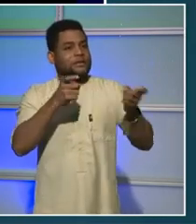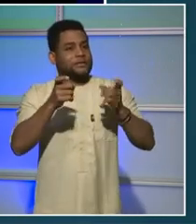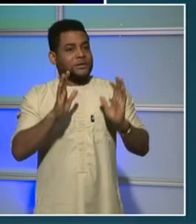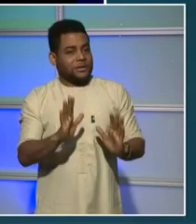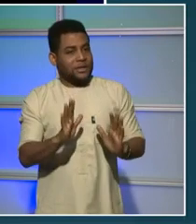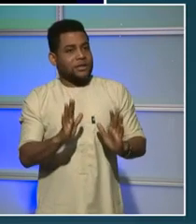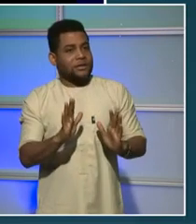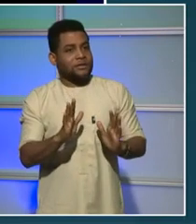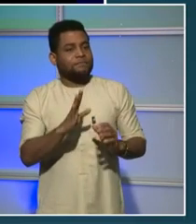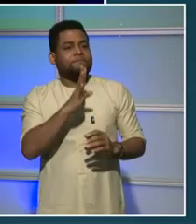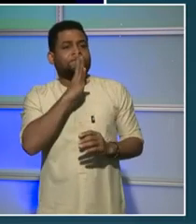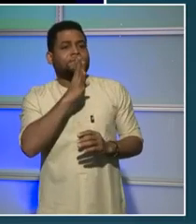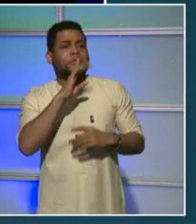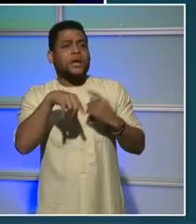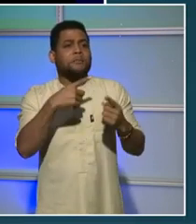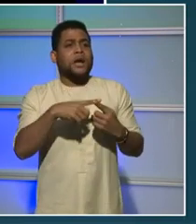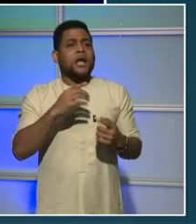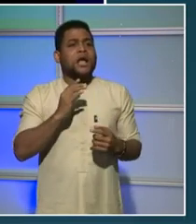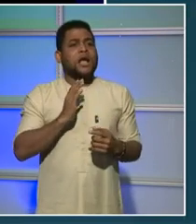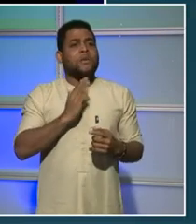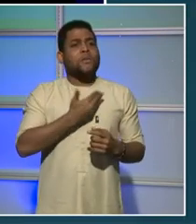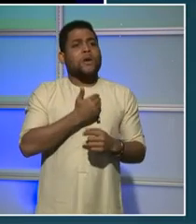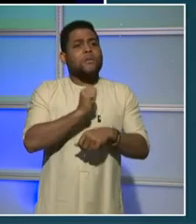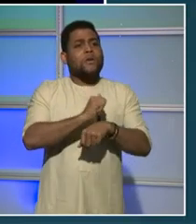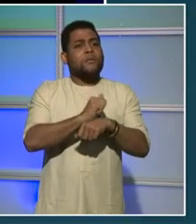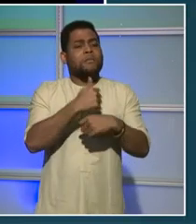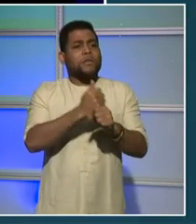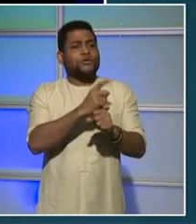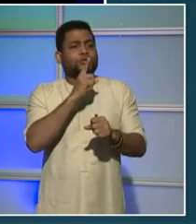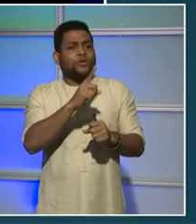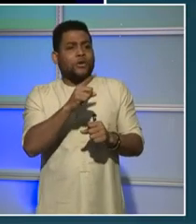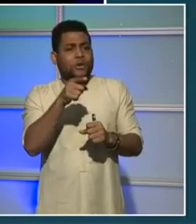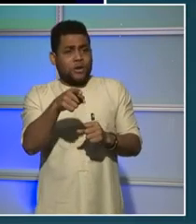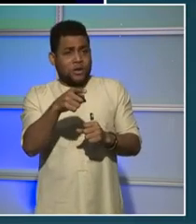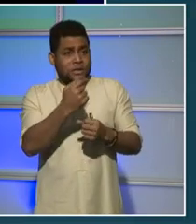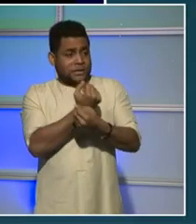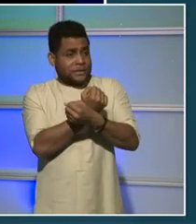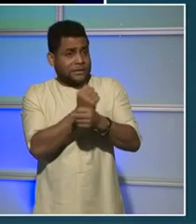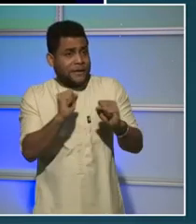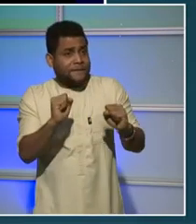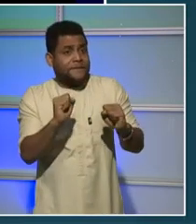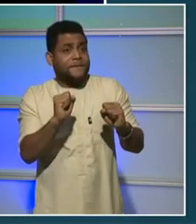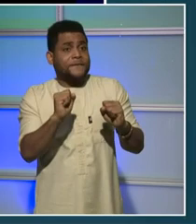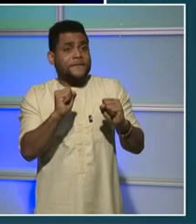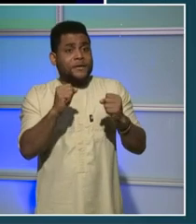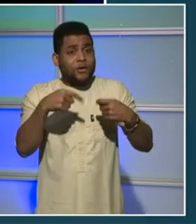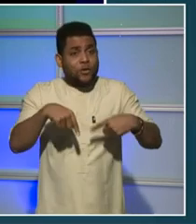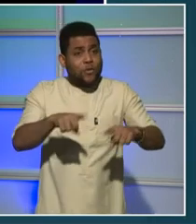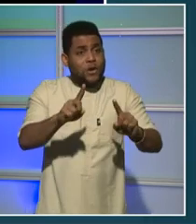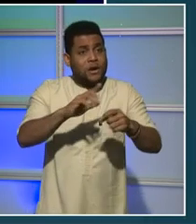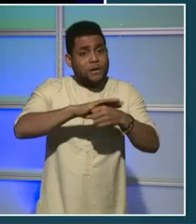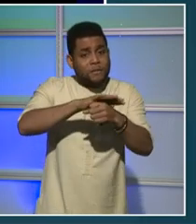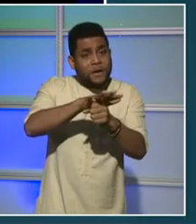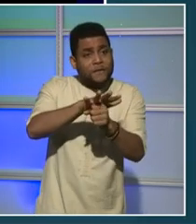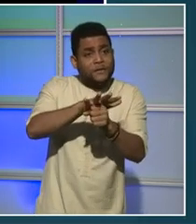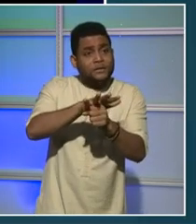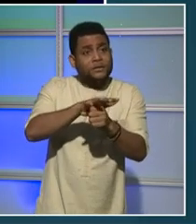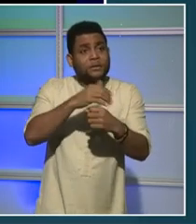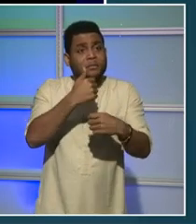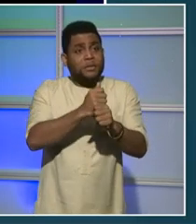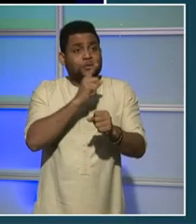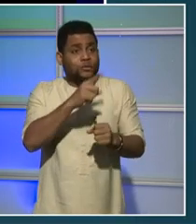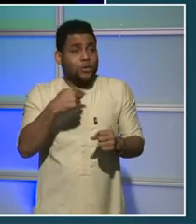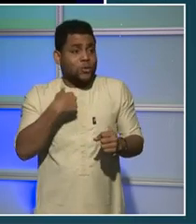employees to make sure that they have been safe throughout this pandemic, that we've had the best COVID protocols,